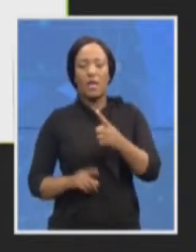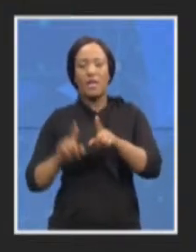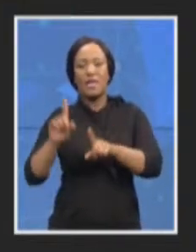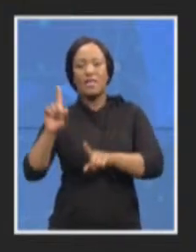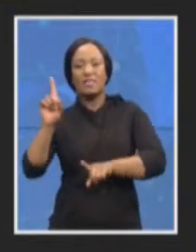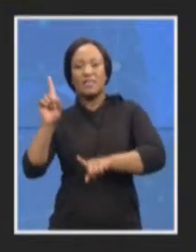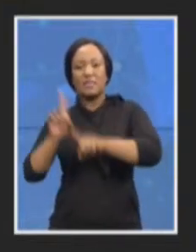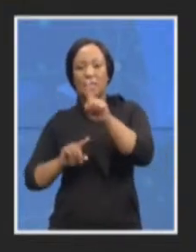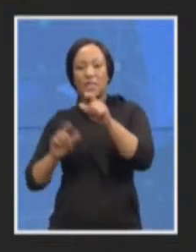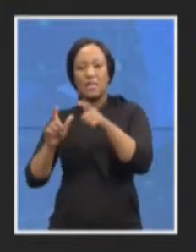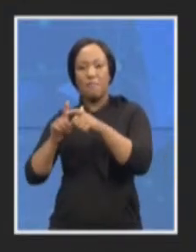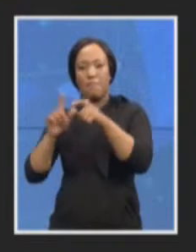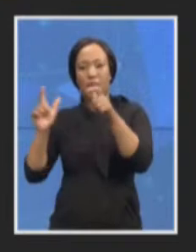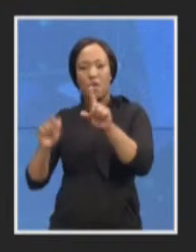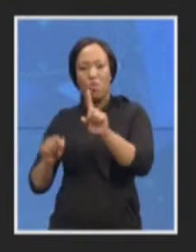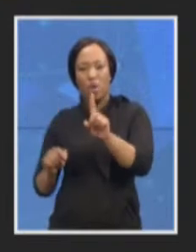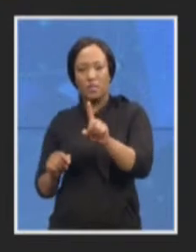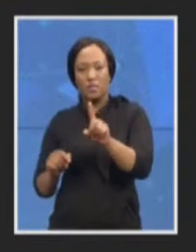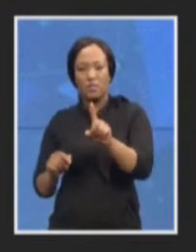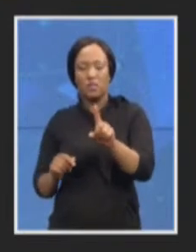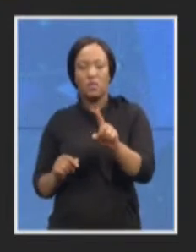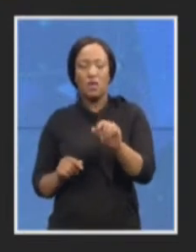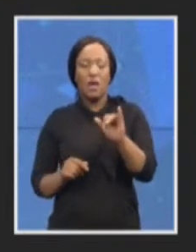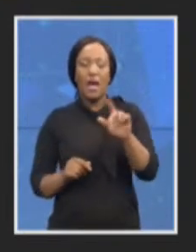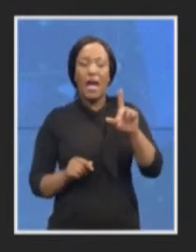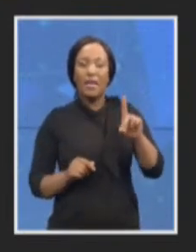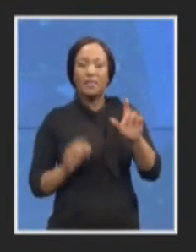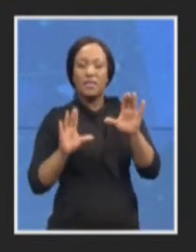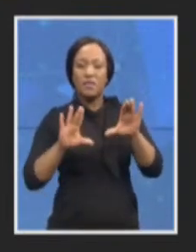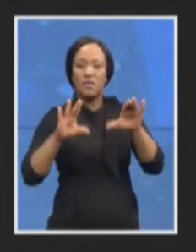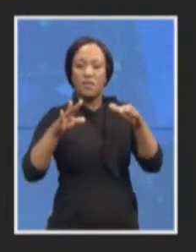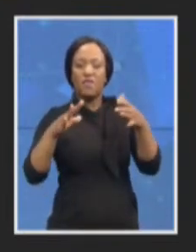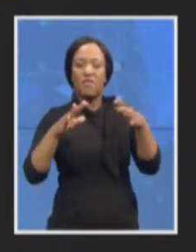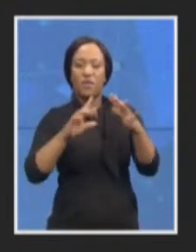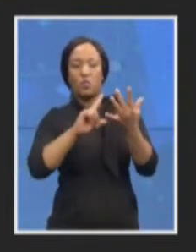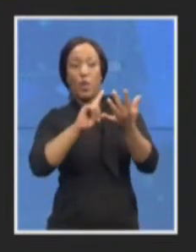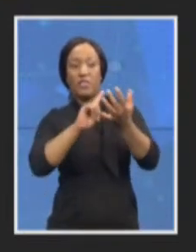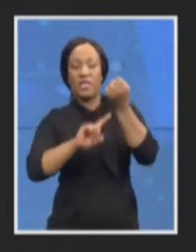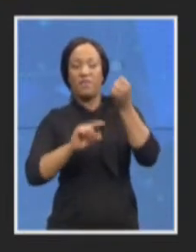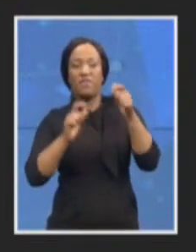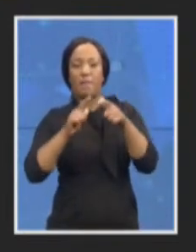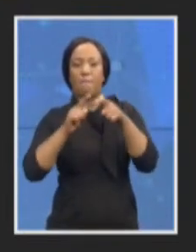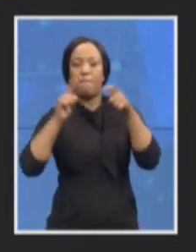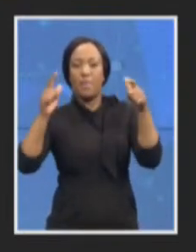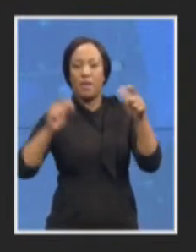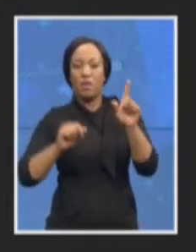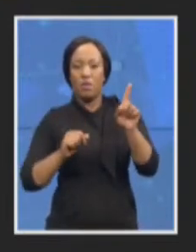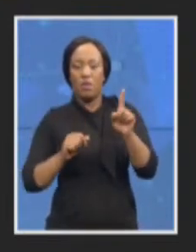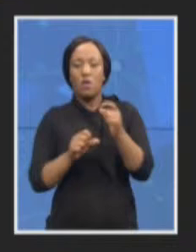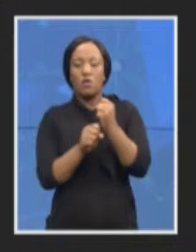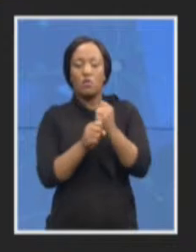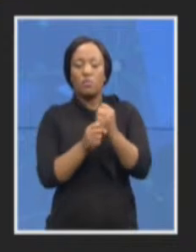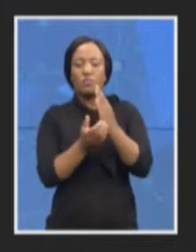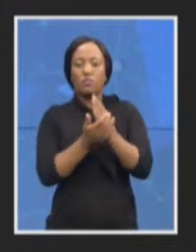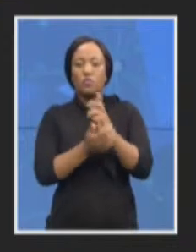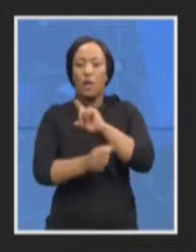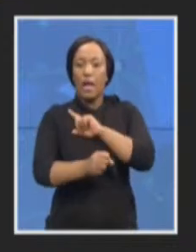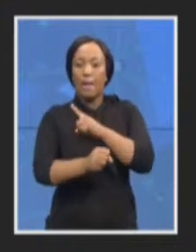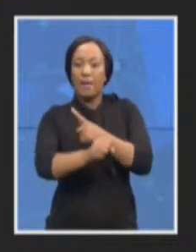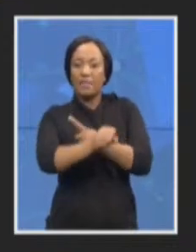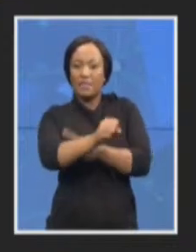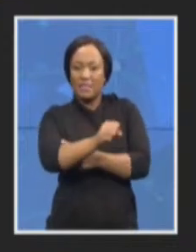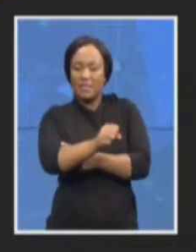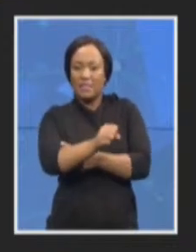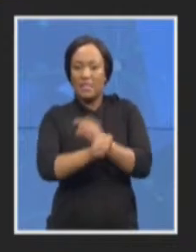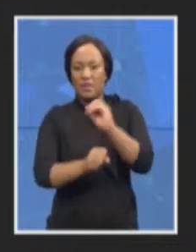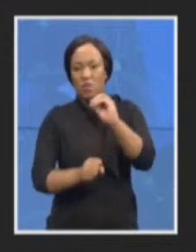really gone some way ensuring that there's capacity and capability in the ID.